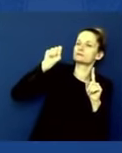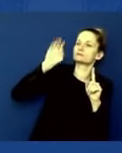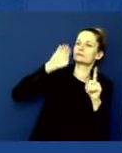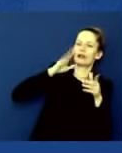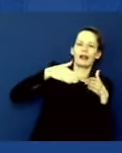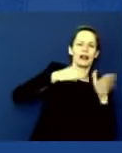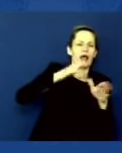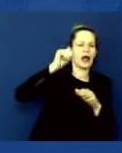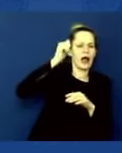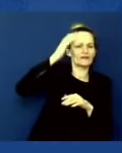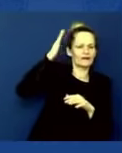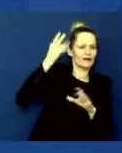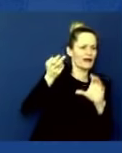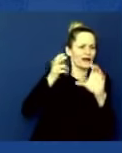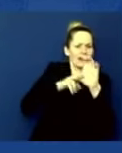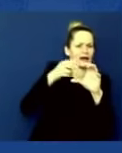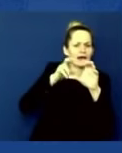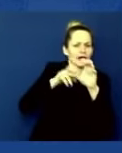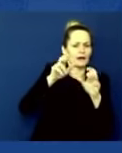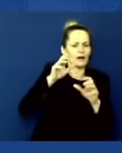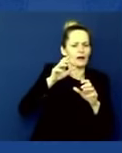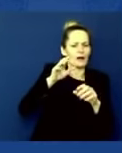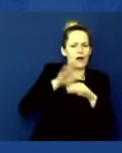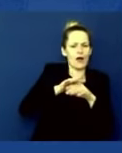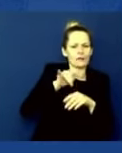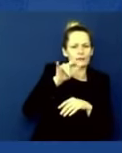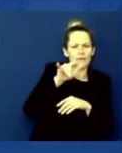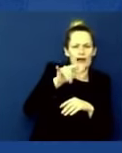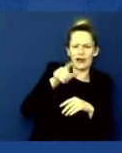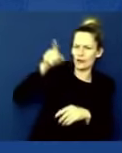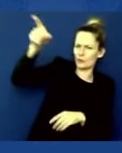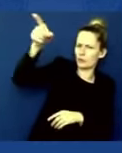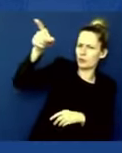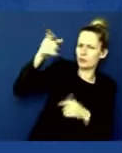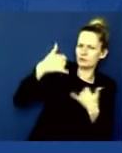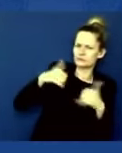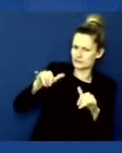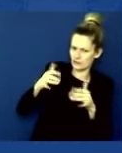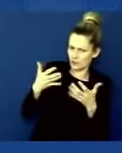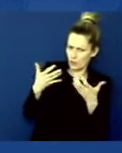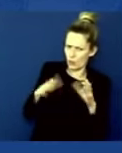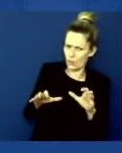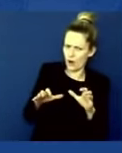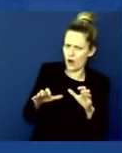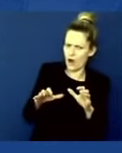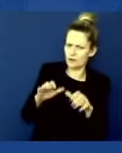airport? And are you still opposed to setting up an extended perimeter around the airport to help ease that access?